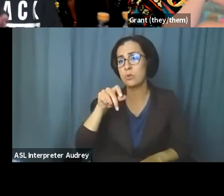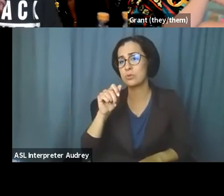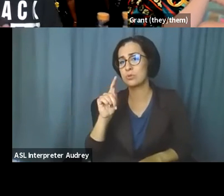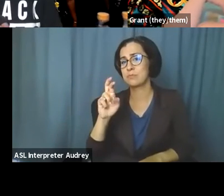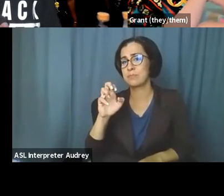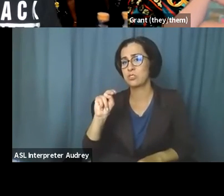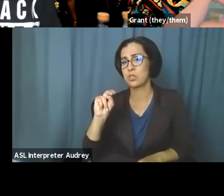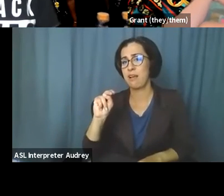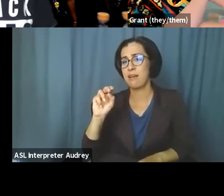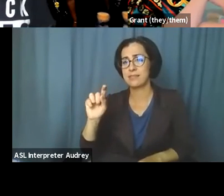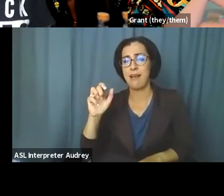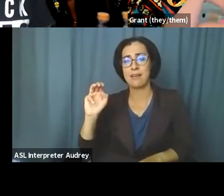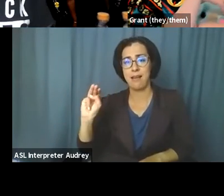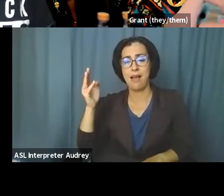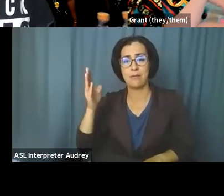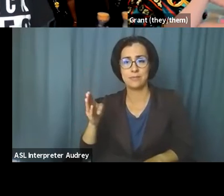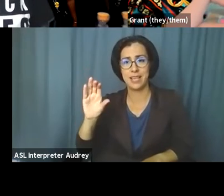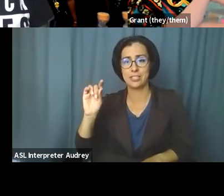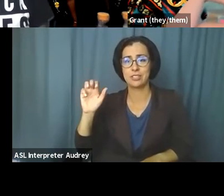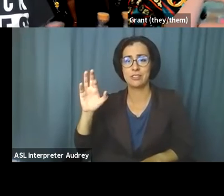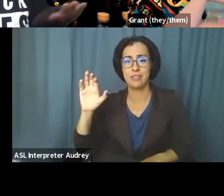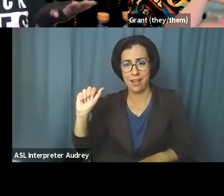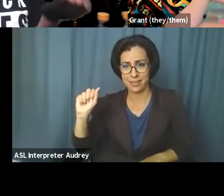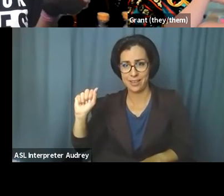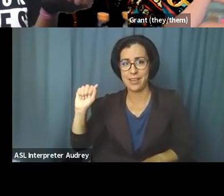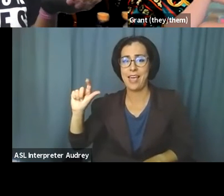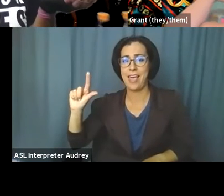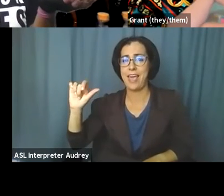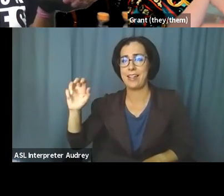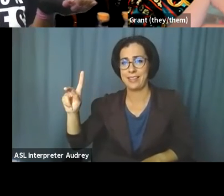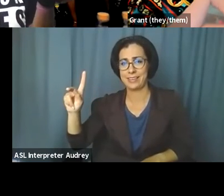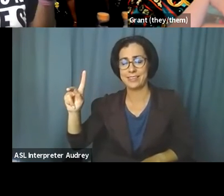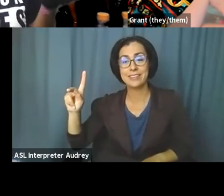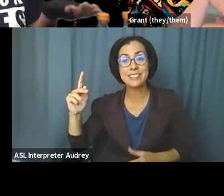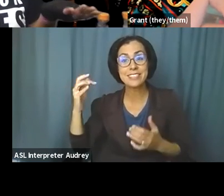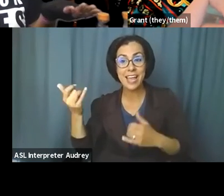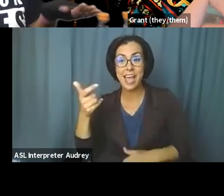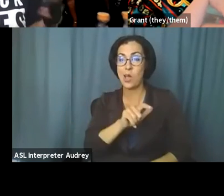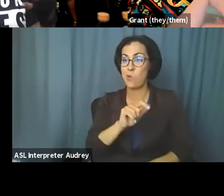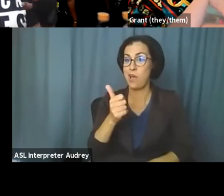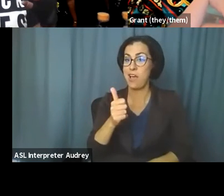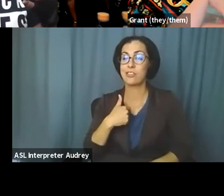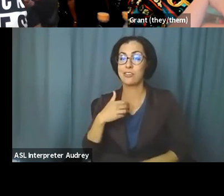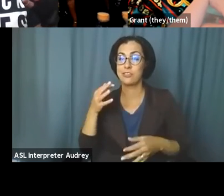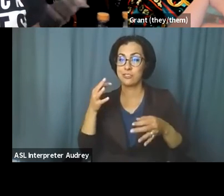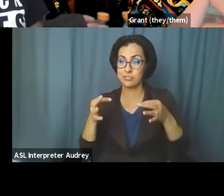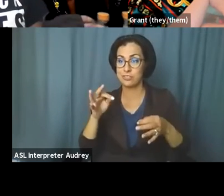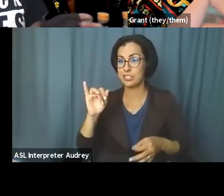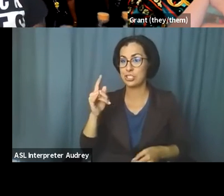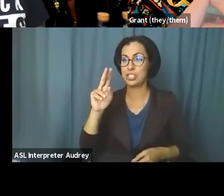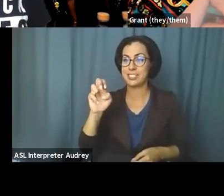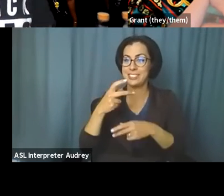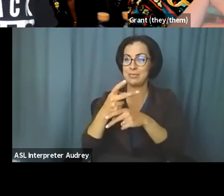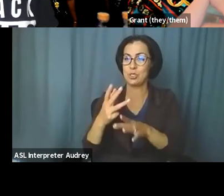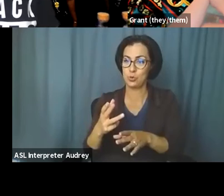Claudia Alec. And I will now, um, allow one of my other wonderful justice producers to, um, say hi,